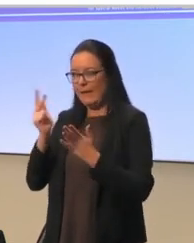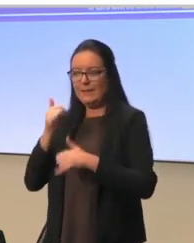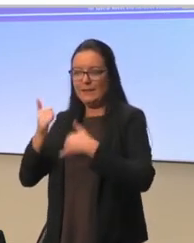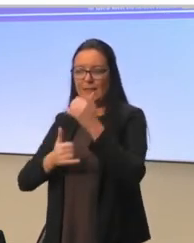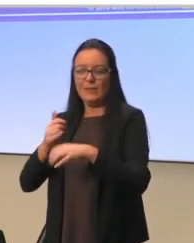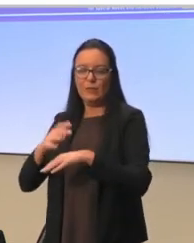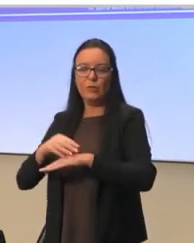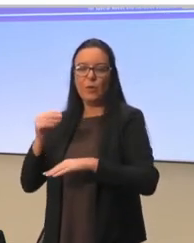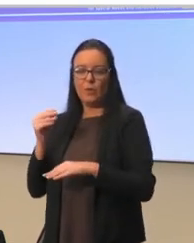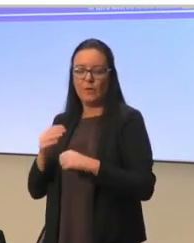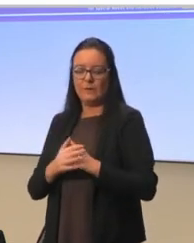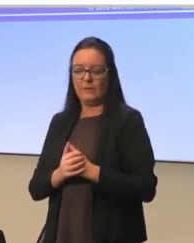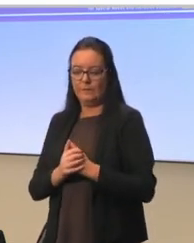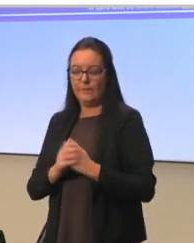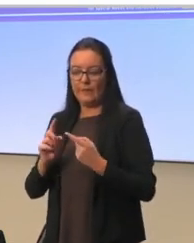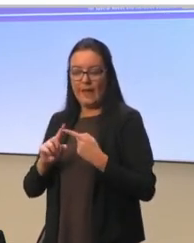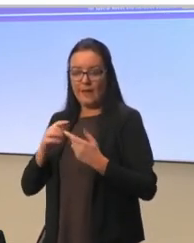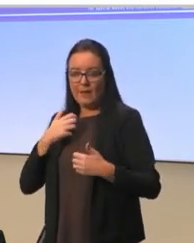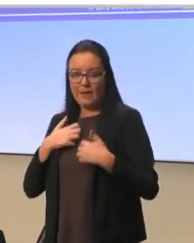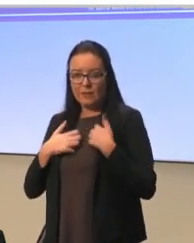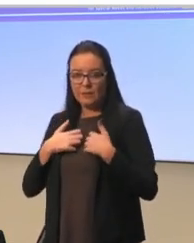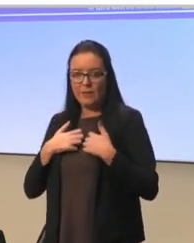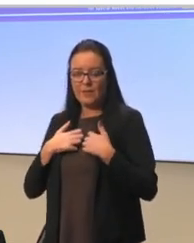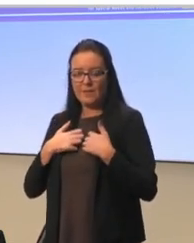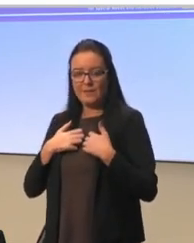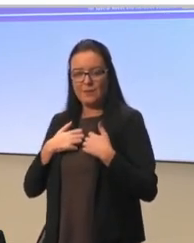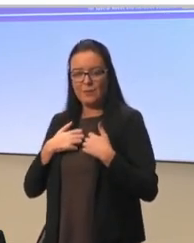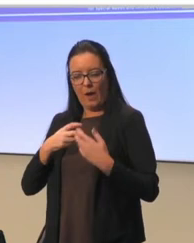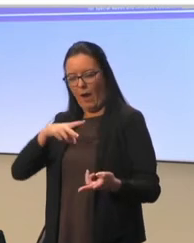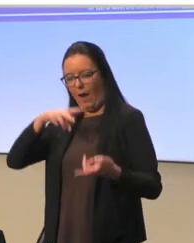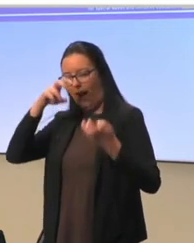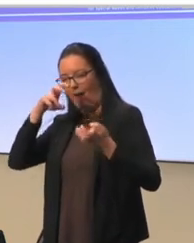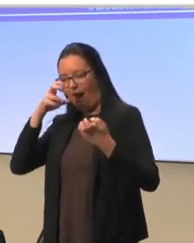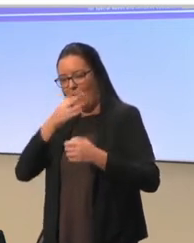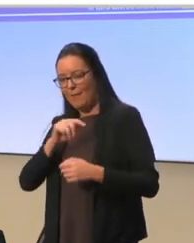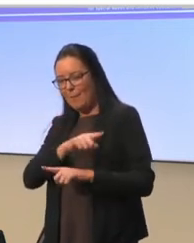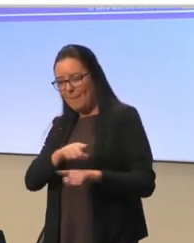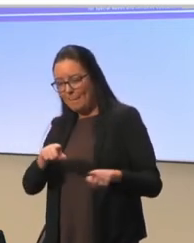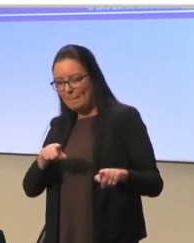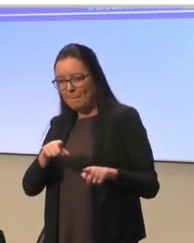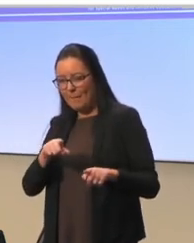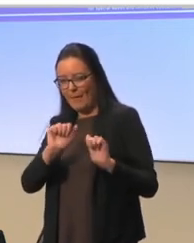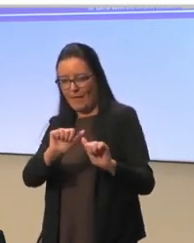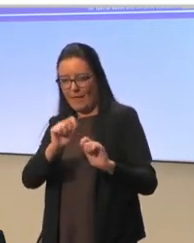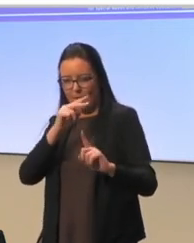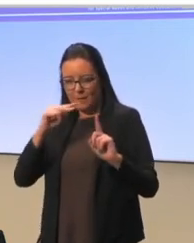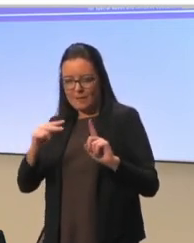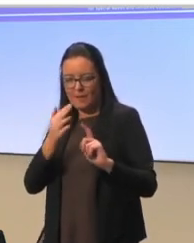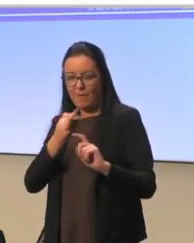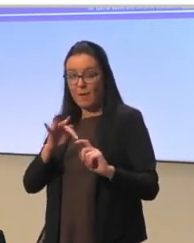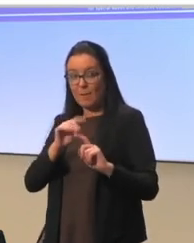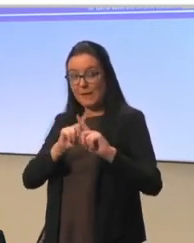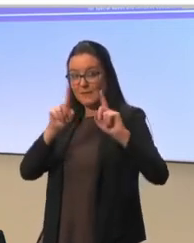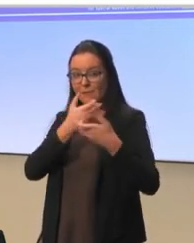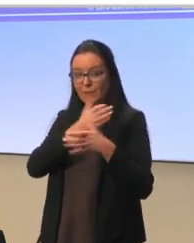they were, it was very interesting to listen to them. And they were also very interested about the perspectives of learners from other countries.